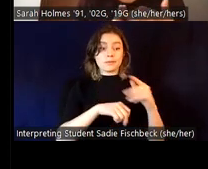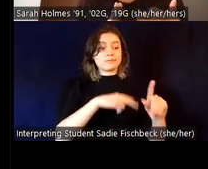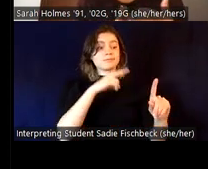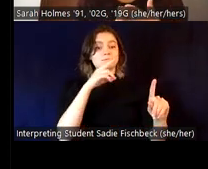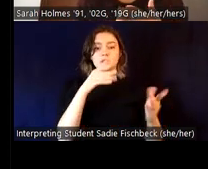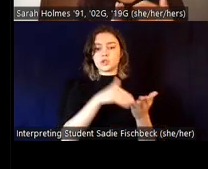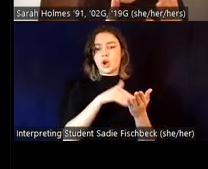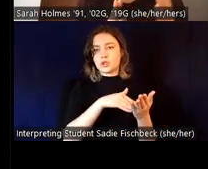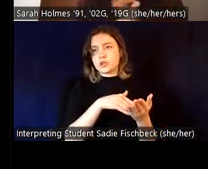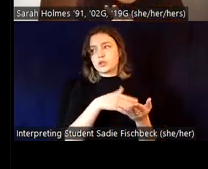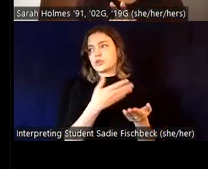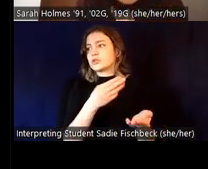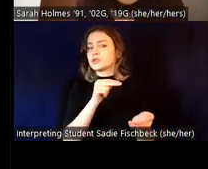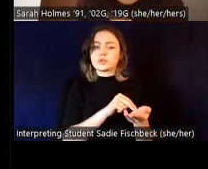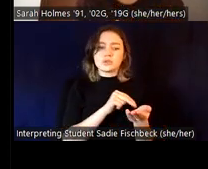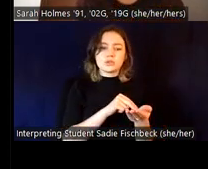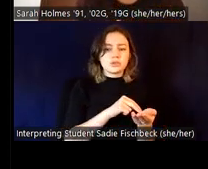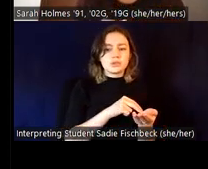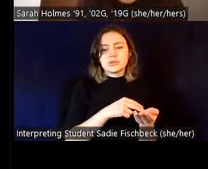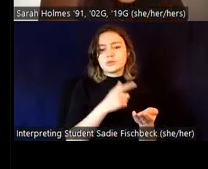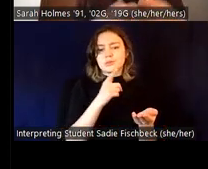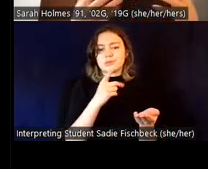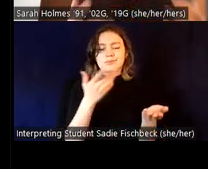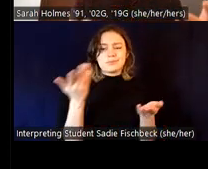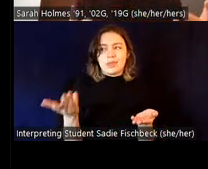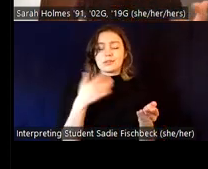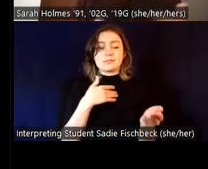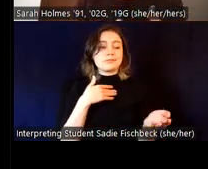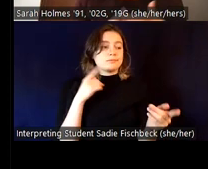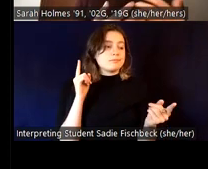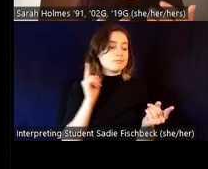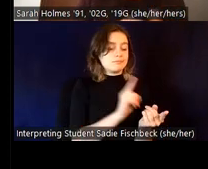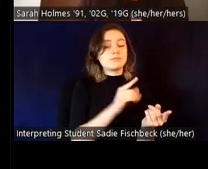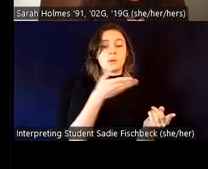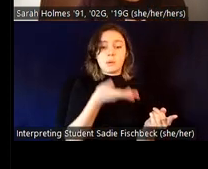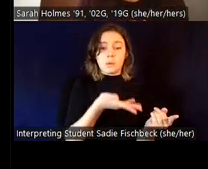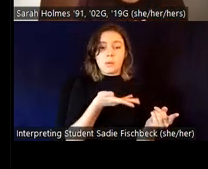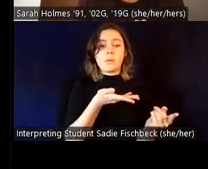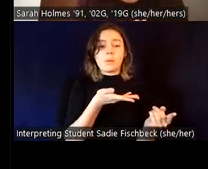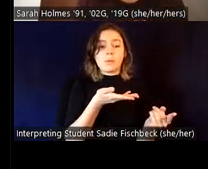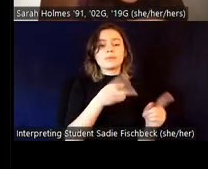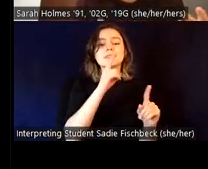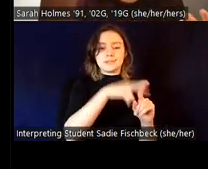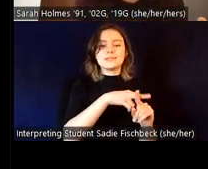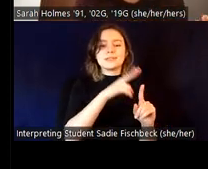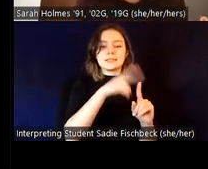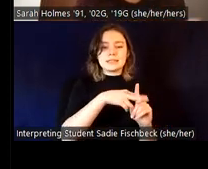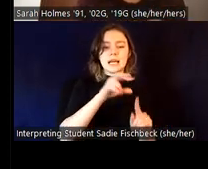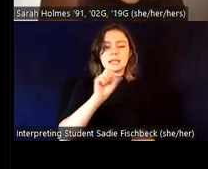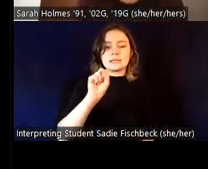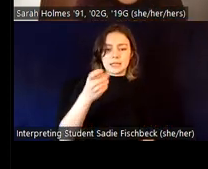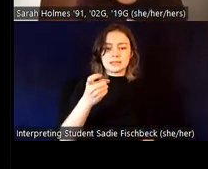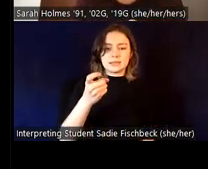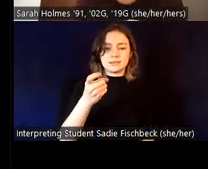midwife, a doula, whoever is attending the birth sort of makes a determination as to what the sex of that child is. Maybe a sonogram